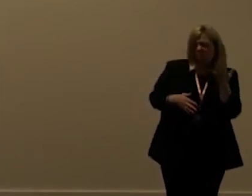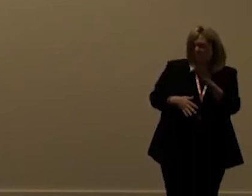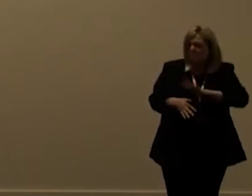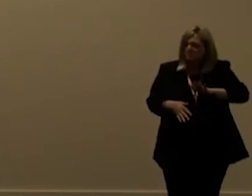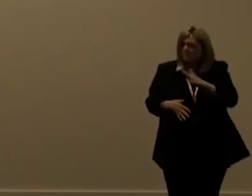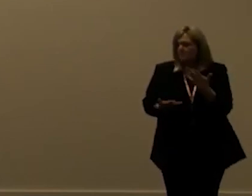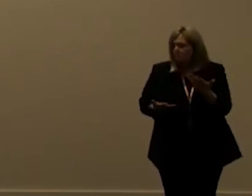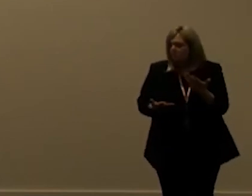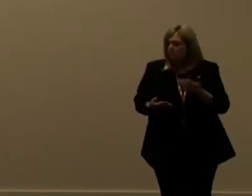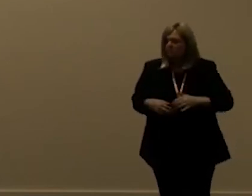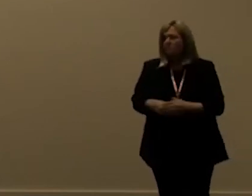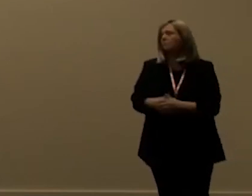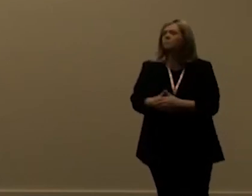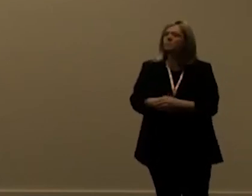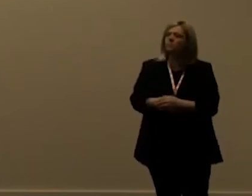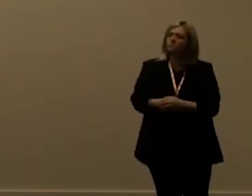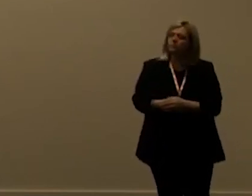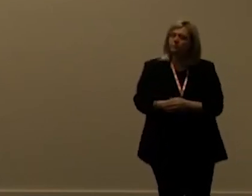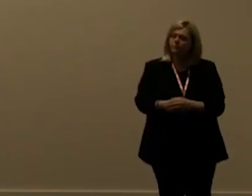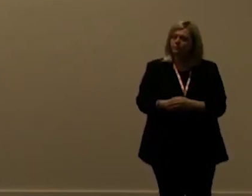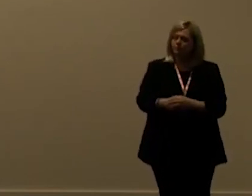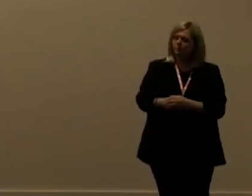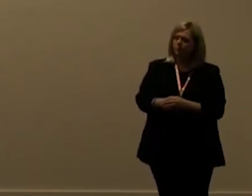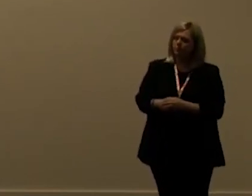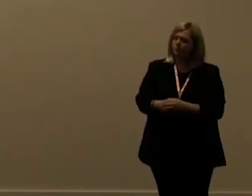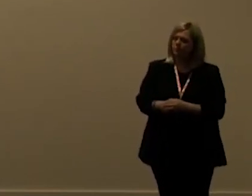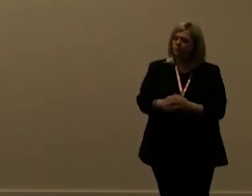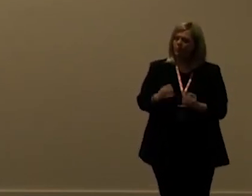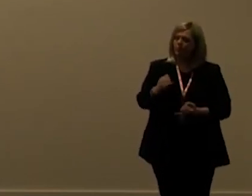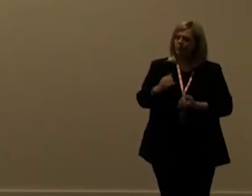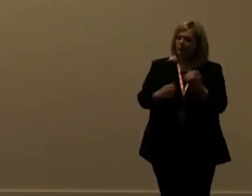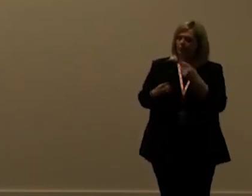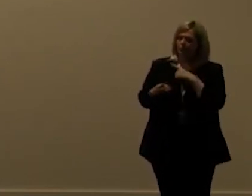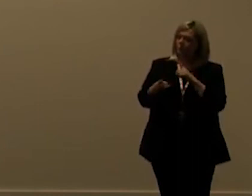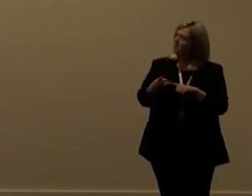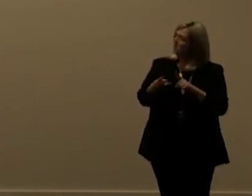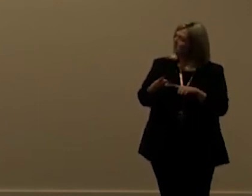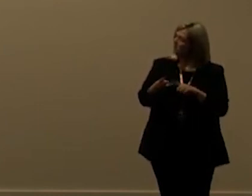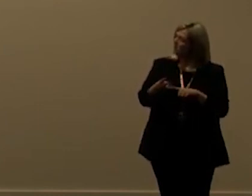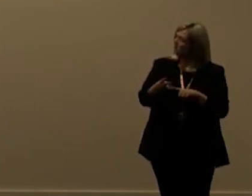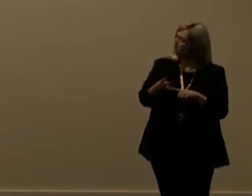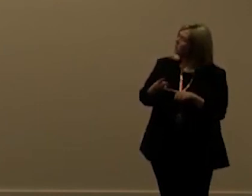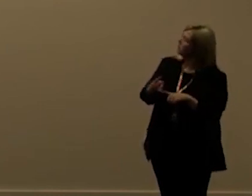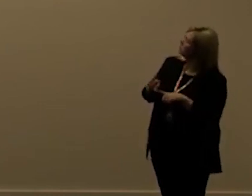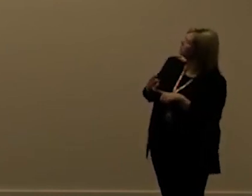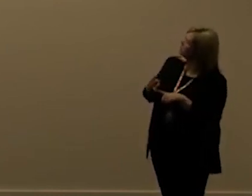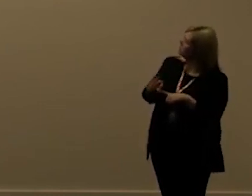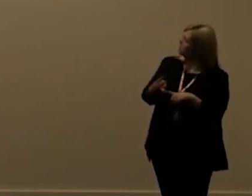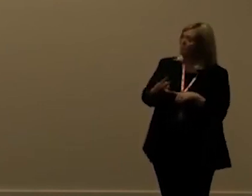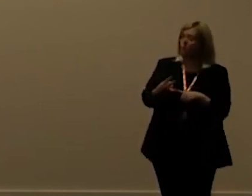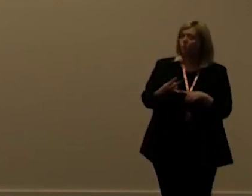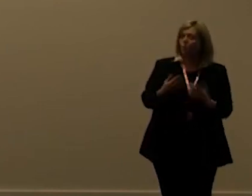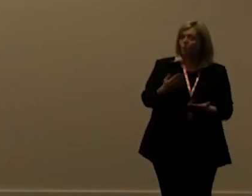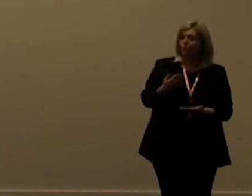so that's it then the last one is concur if you if you go up to more than